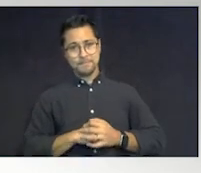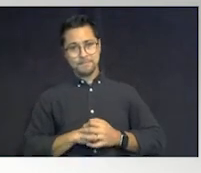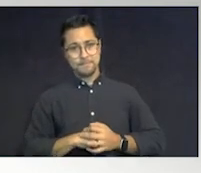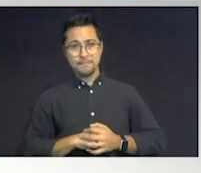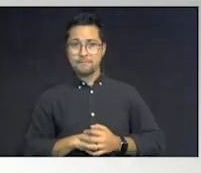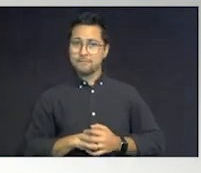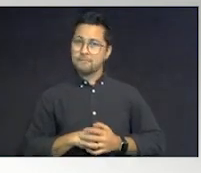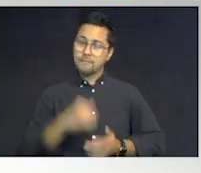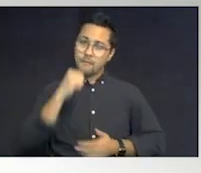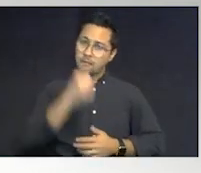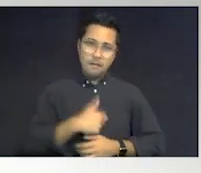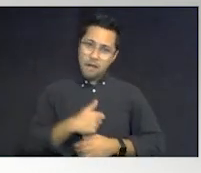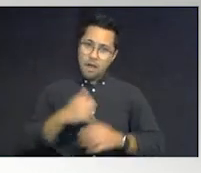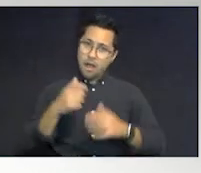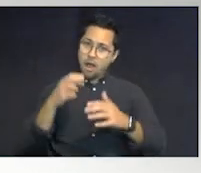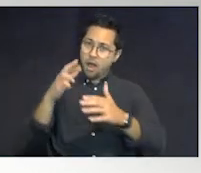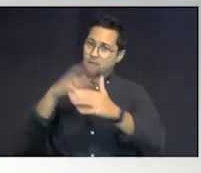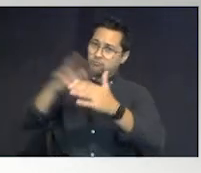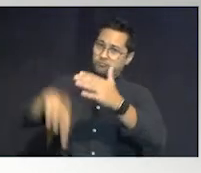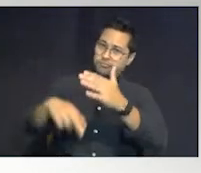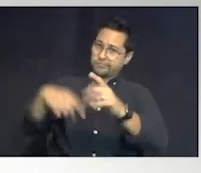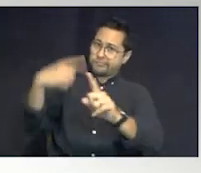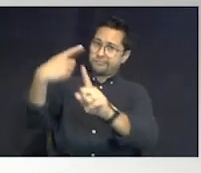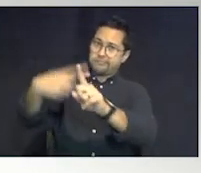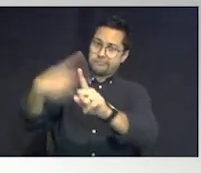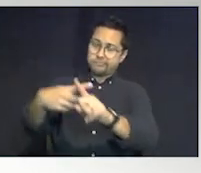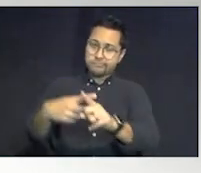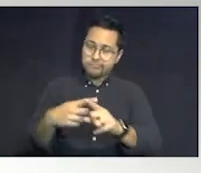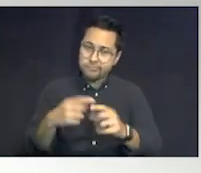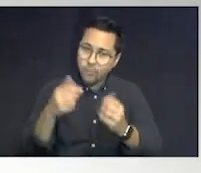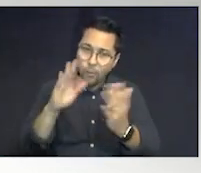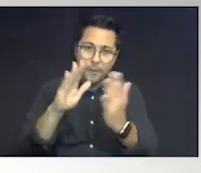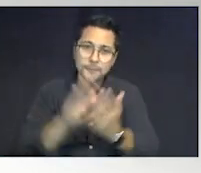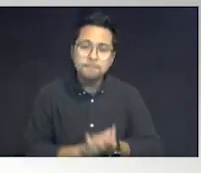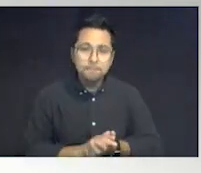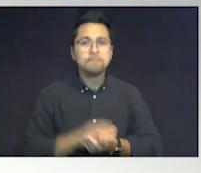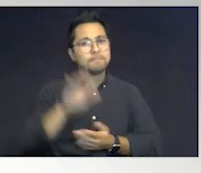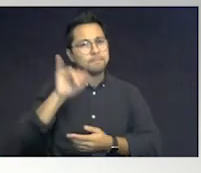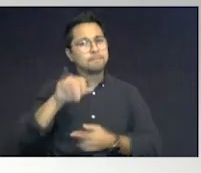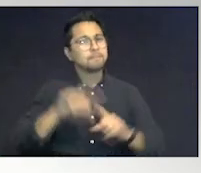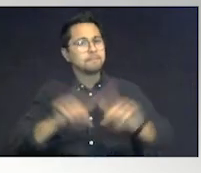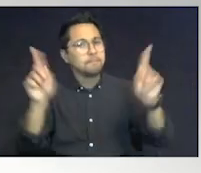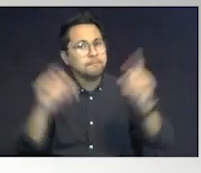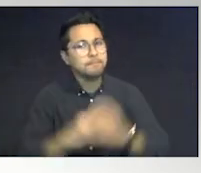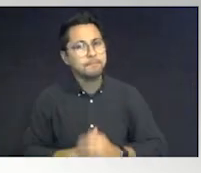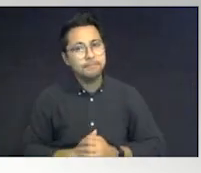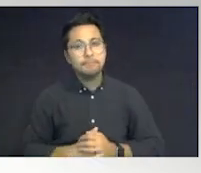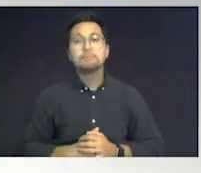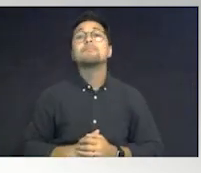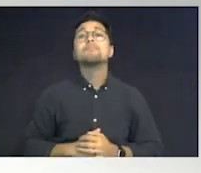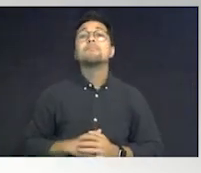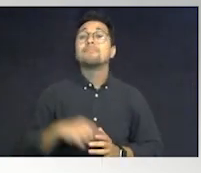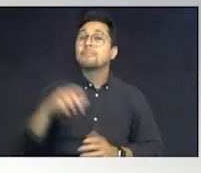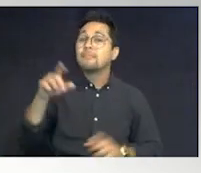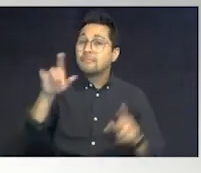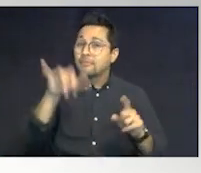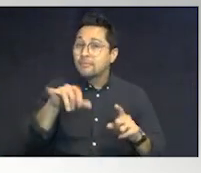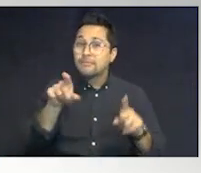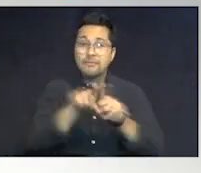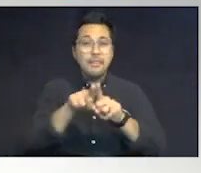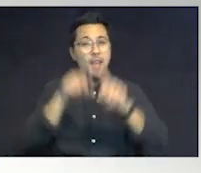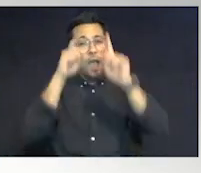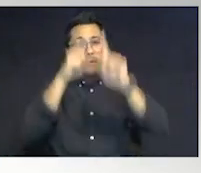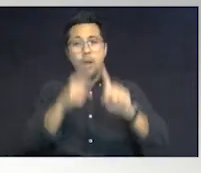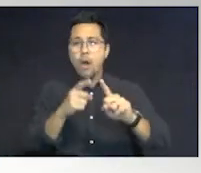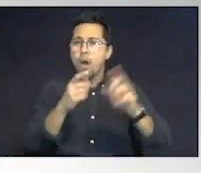It is not going to end in a positive way. That's the difference. Then take those same goals out